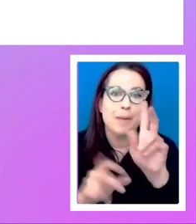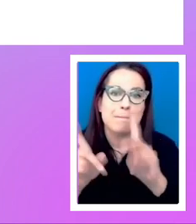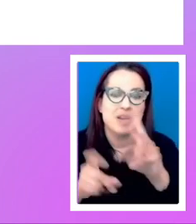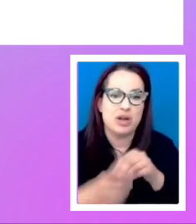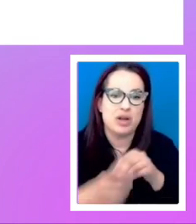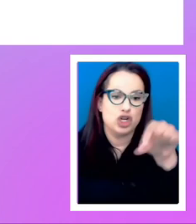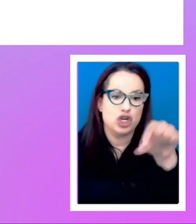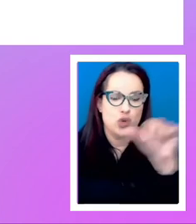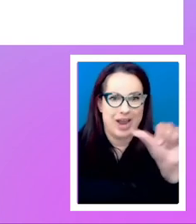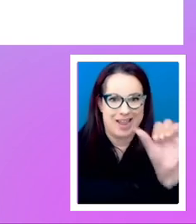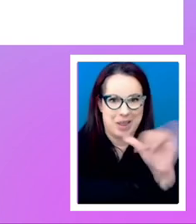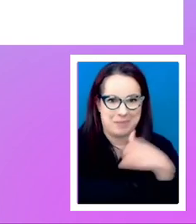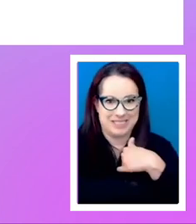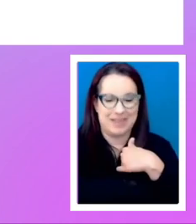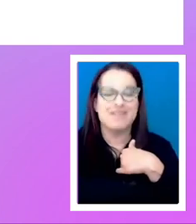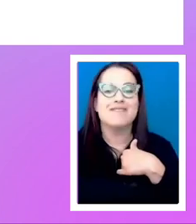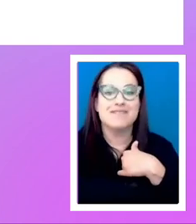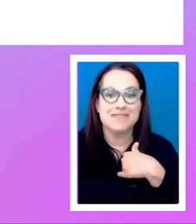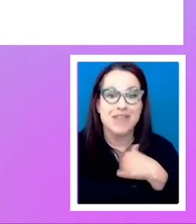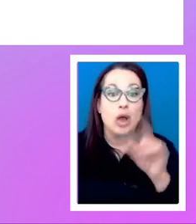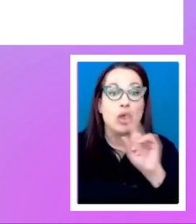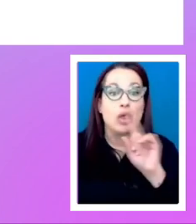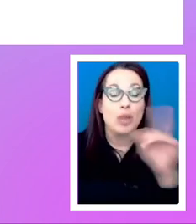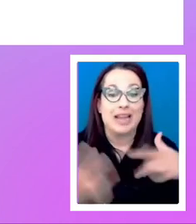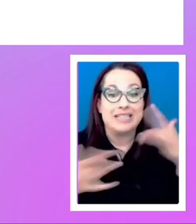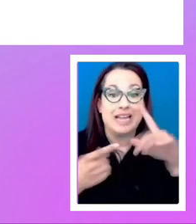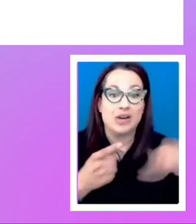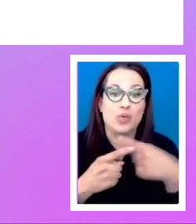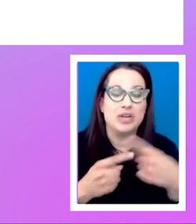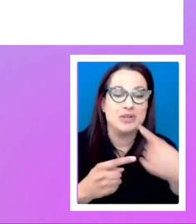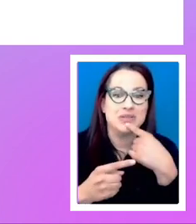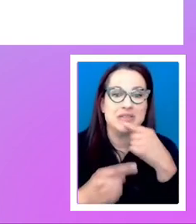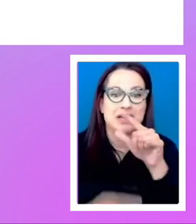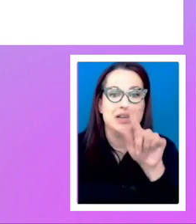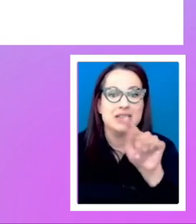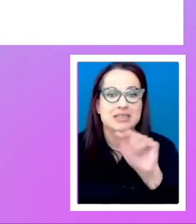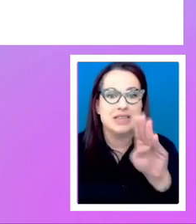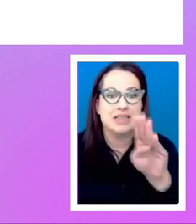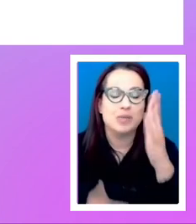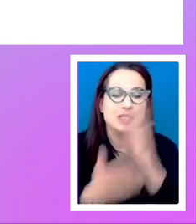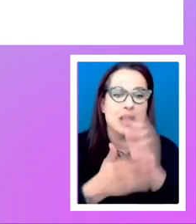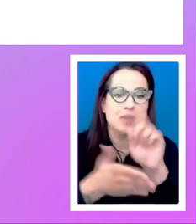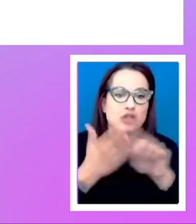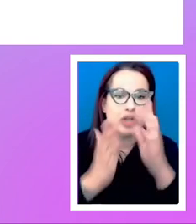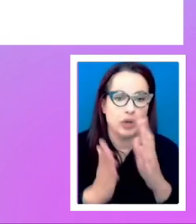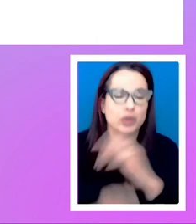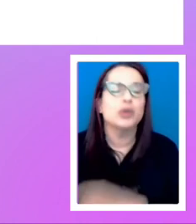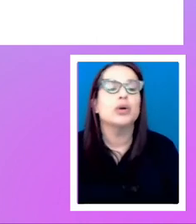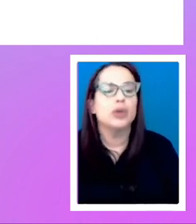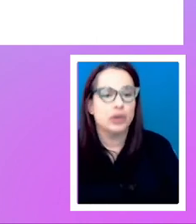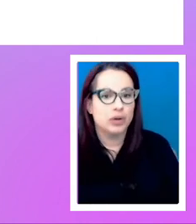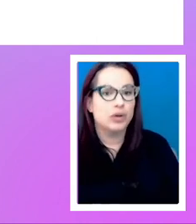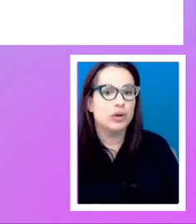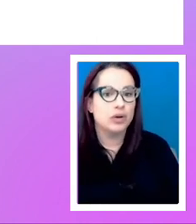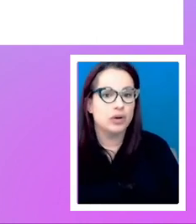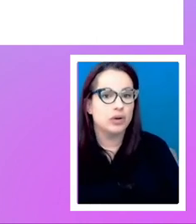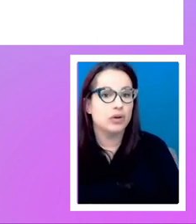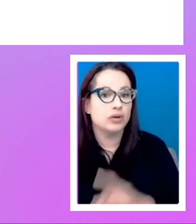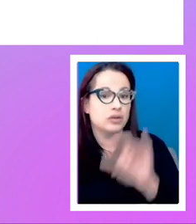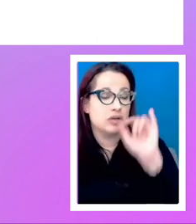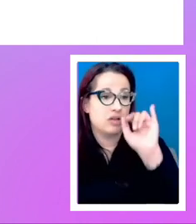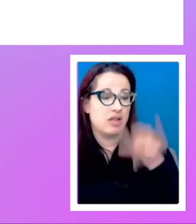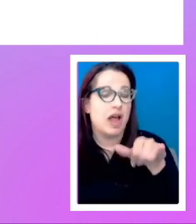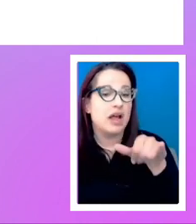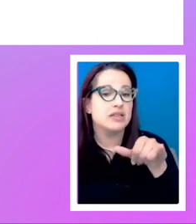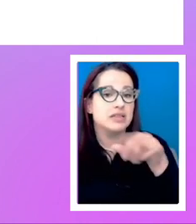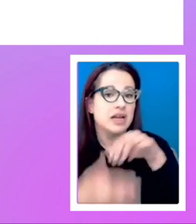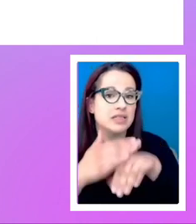Uh, I got really excited when you mentioned tab stop checker. Yeah. I mean that, that accessibility insights, um, tool